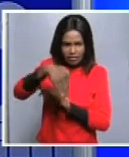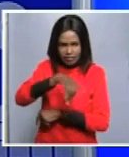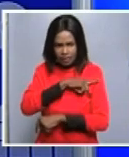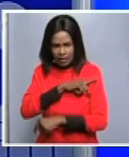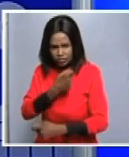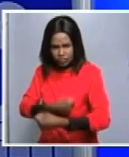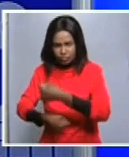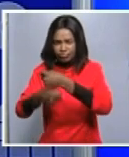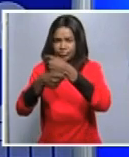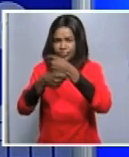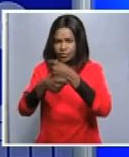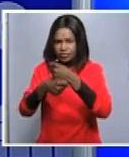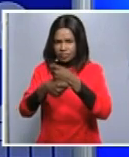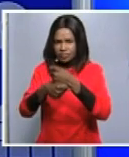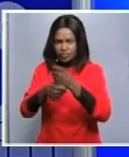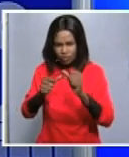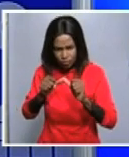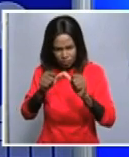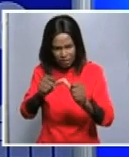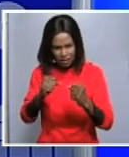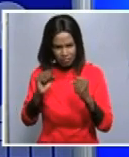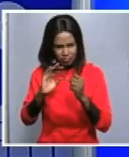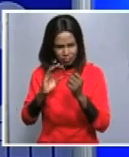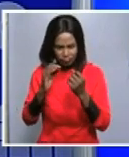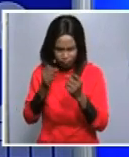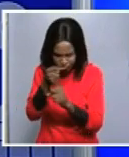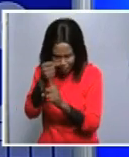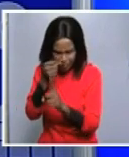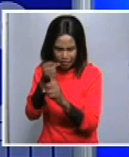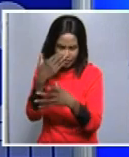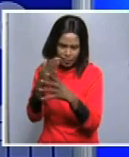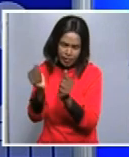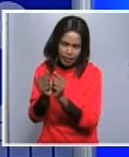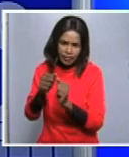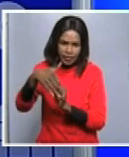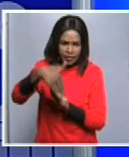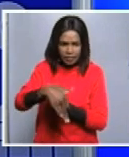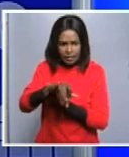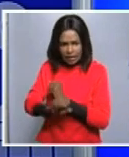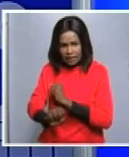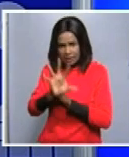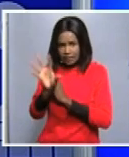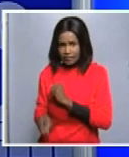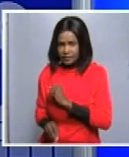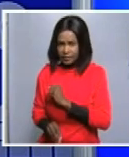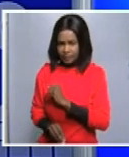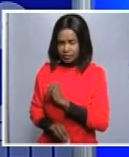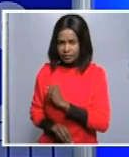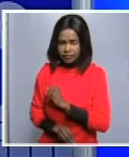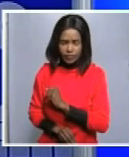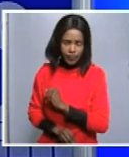to our cooperation we also have agreed to work toward convening